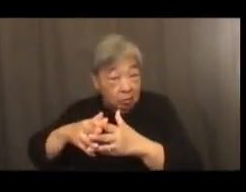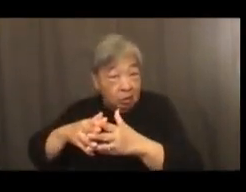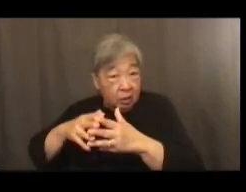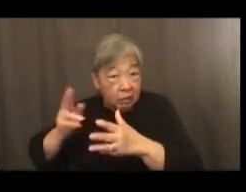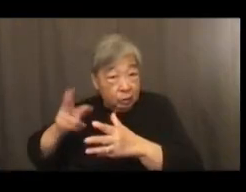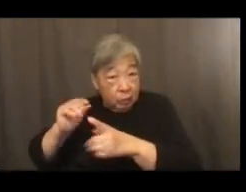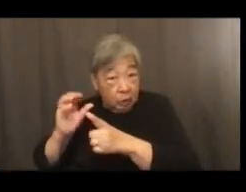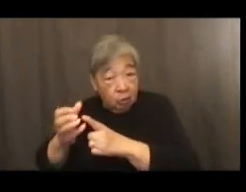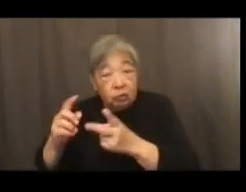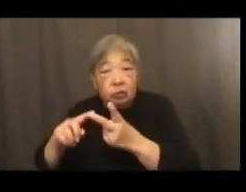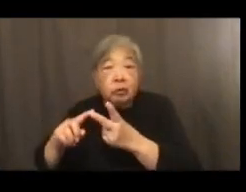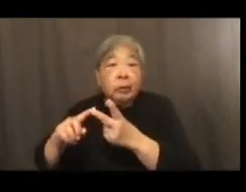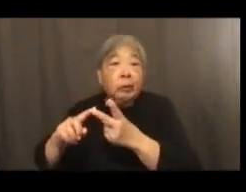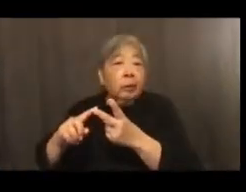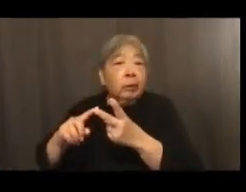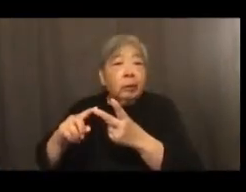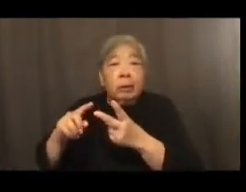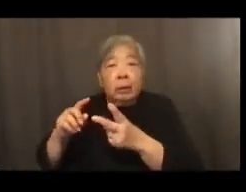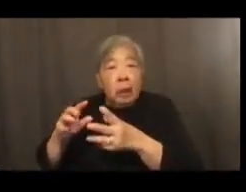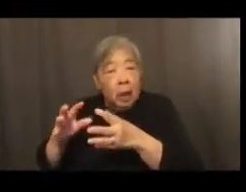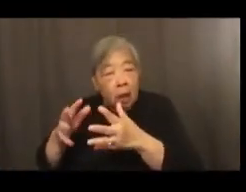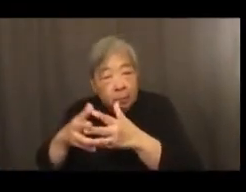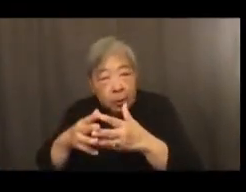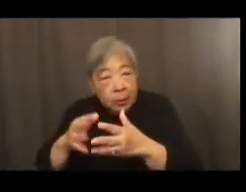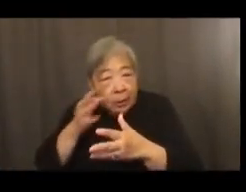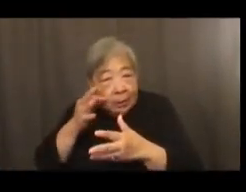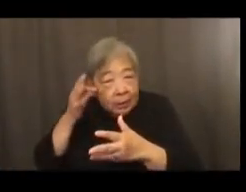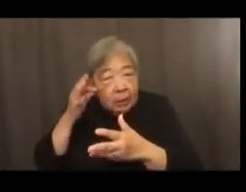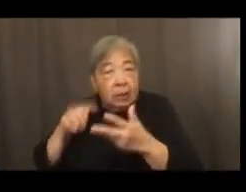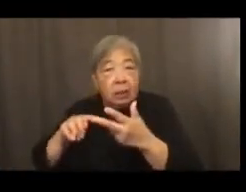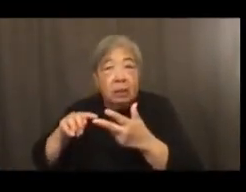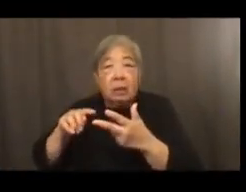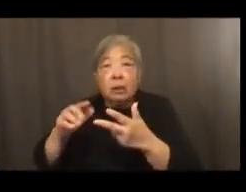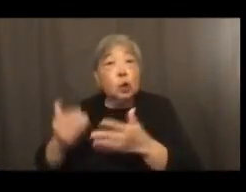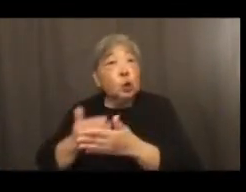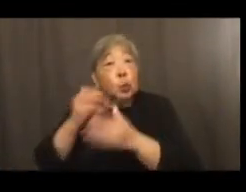of the American Indian, our new National Museum of the American Latino,